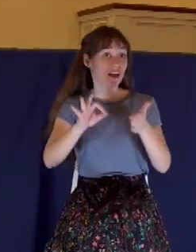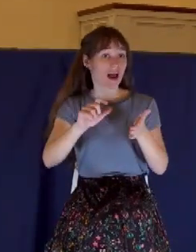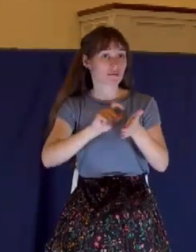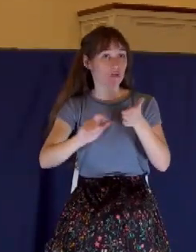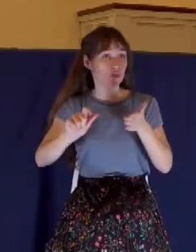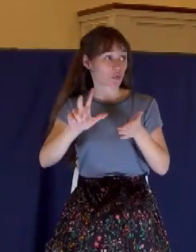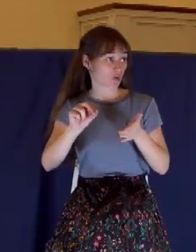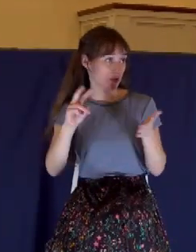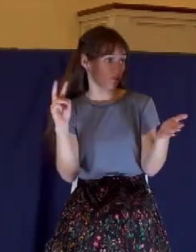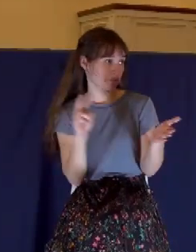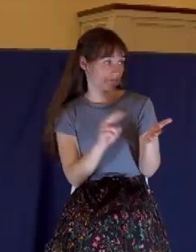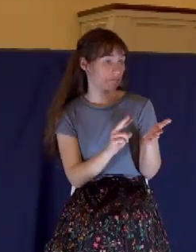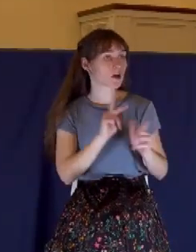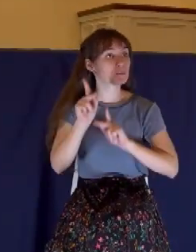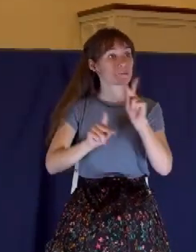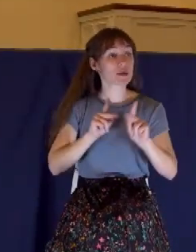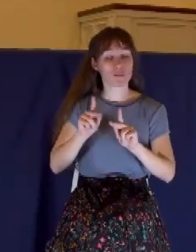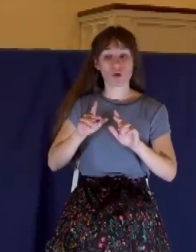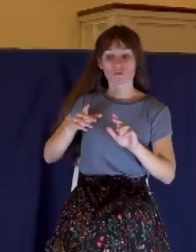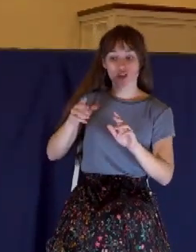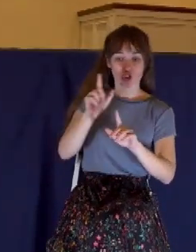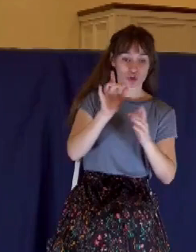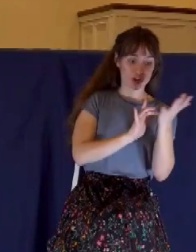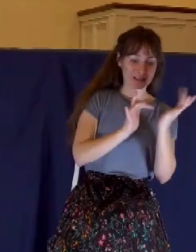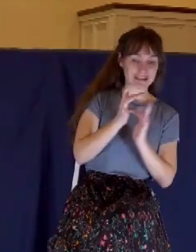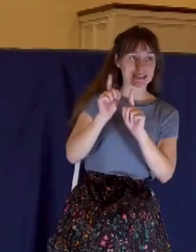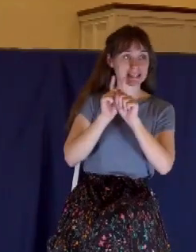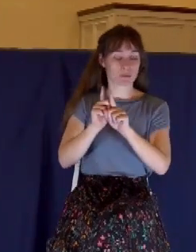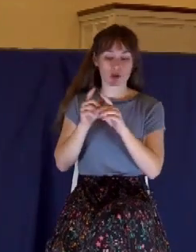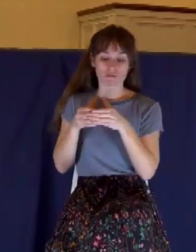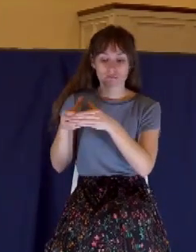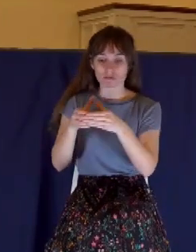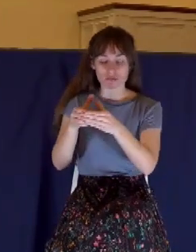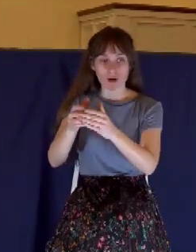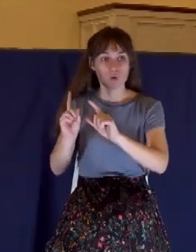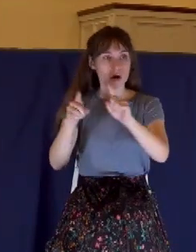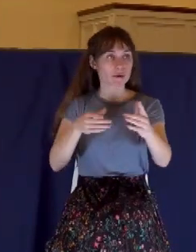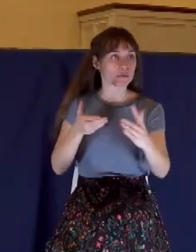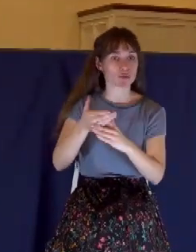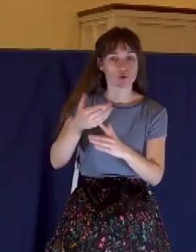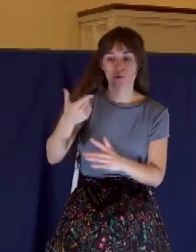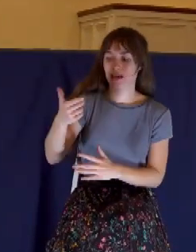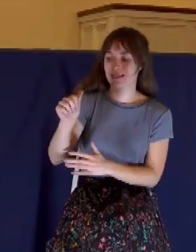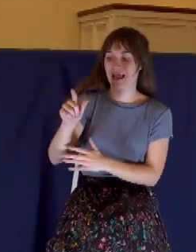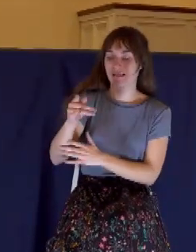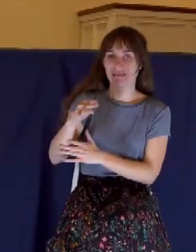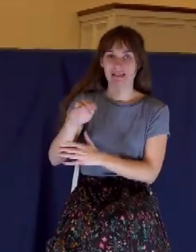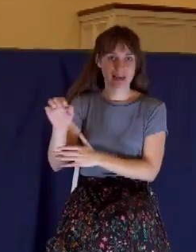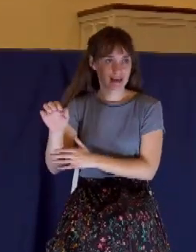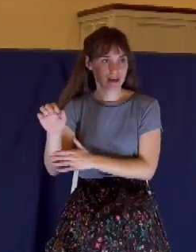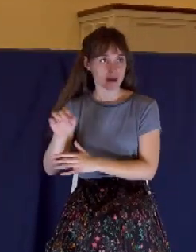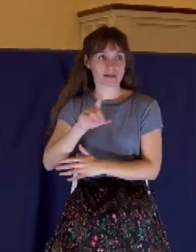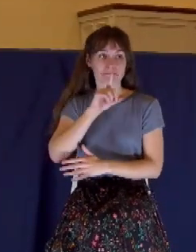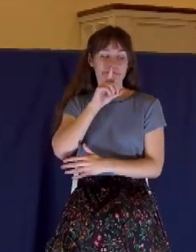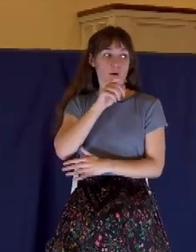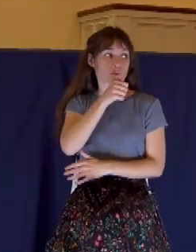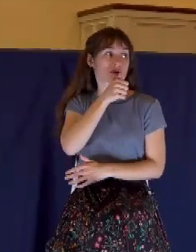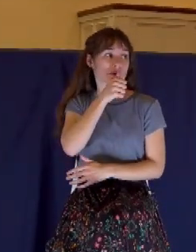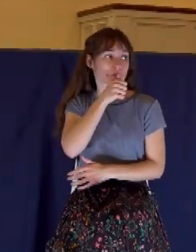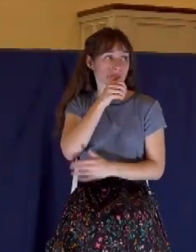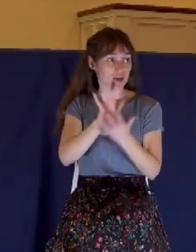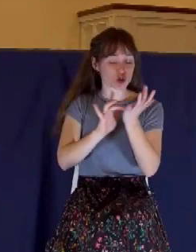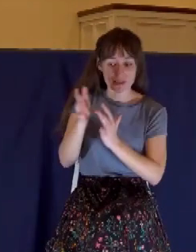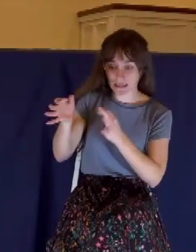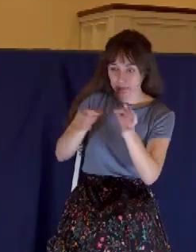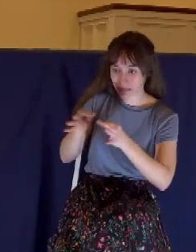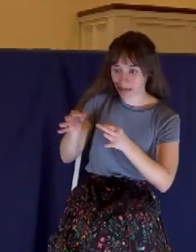then and passed through Galilee and He would not that any man should know it. And He taught His disciples and said to them, The Son of Man is delivered into the hands